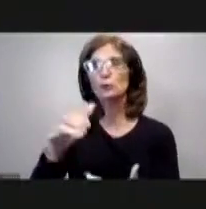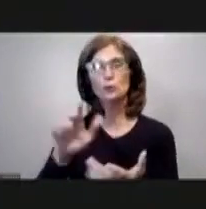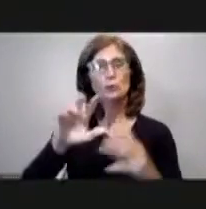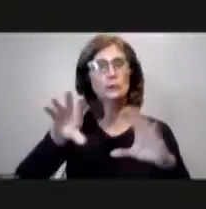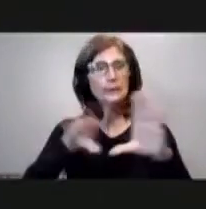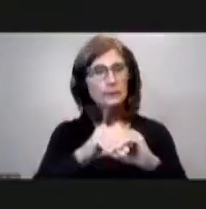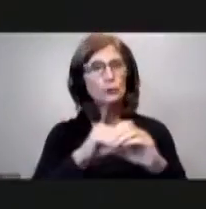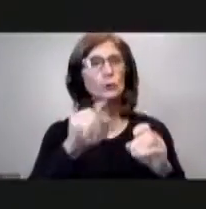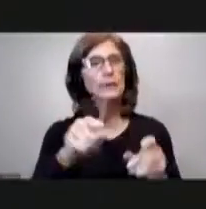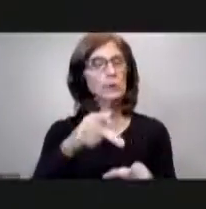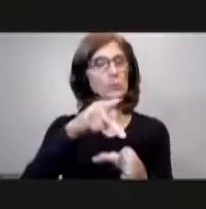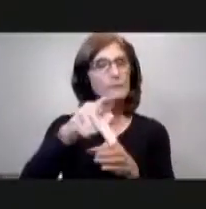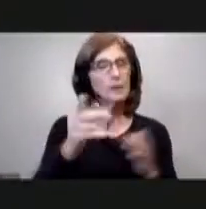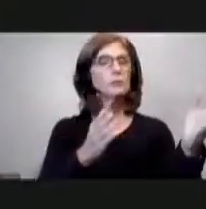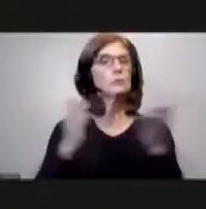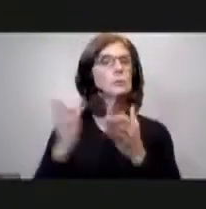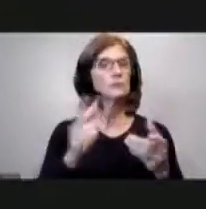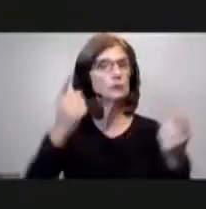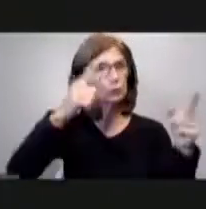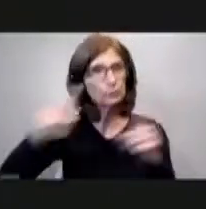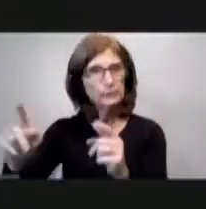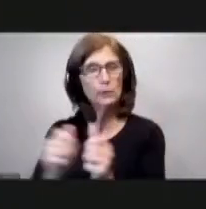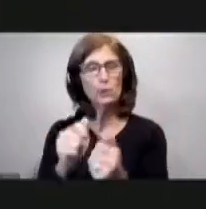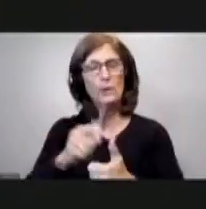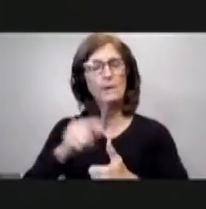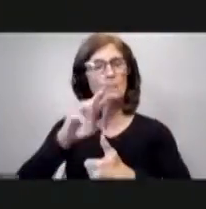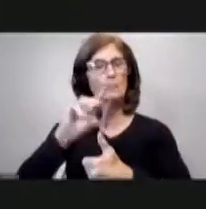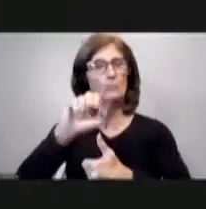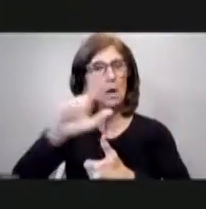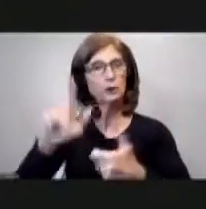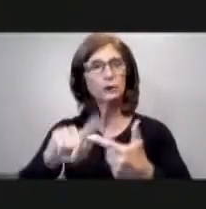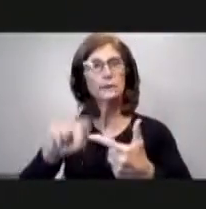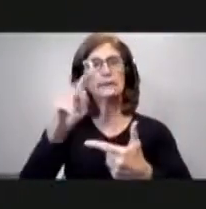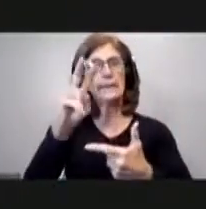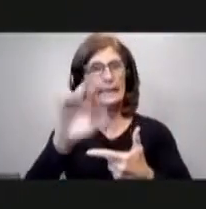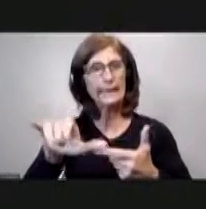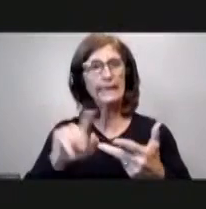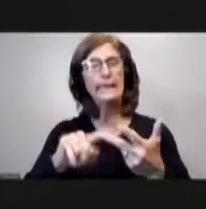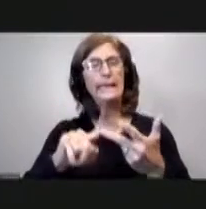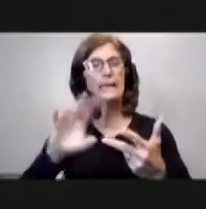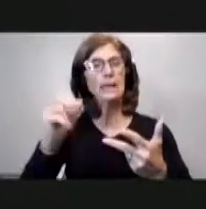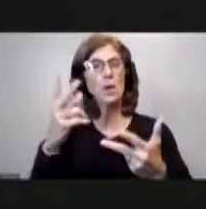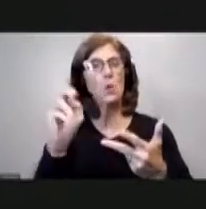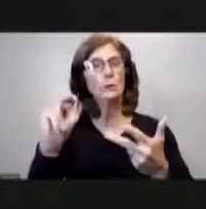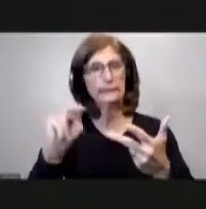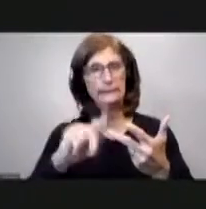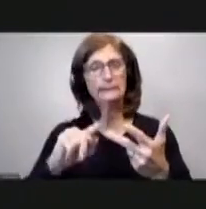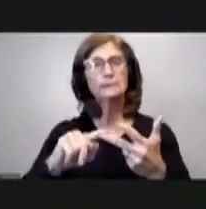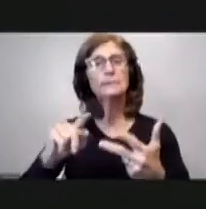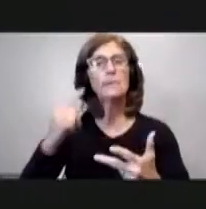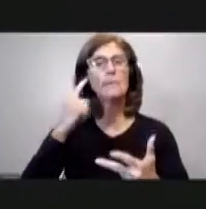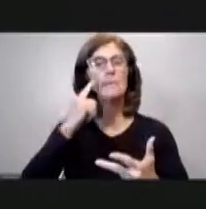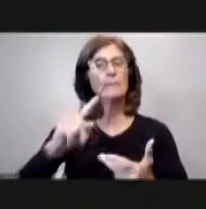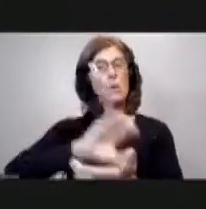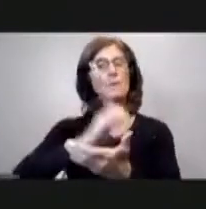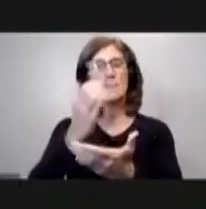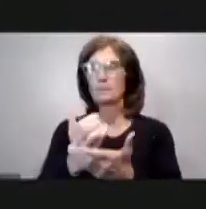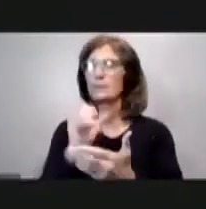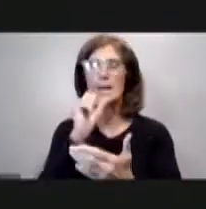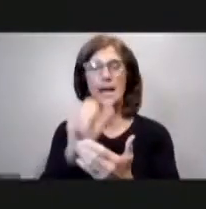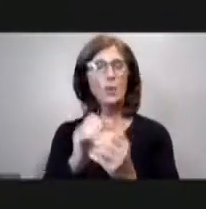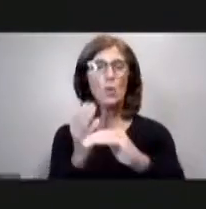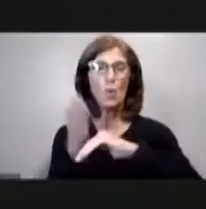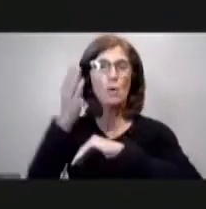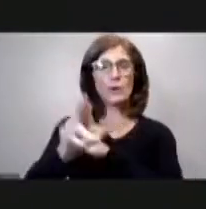agreement or agreements with marshall dennehy warner coleman and gogan pc in an amount not to exceed thirty thousand